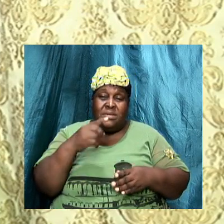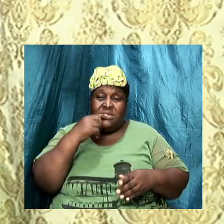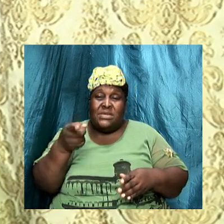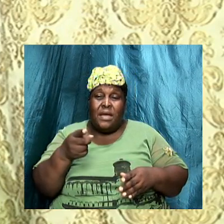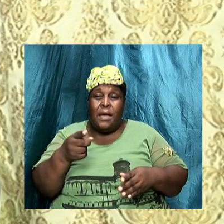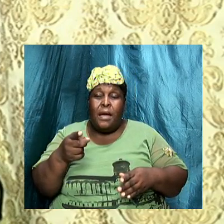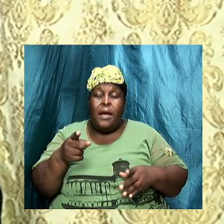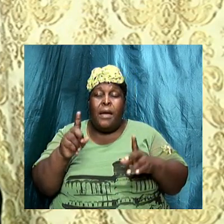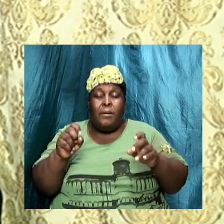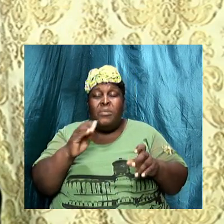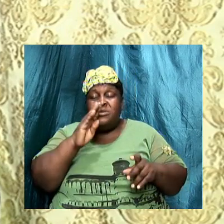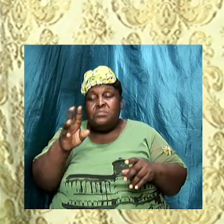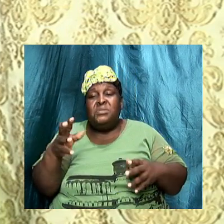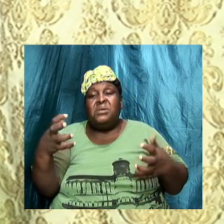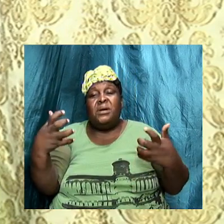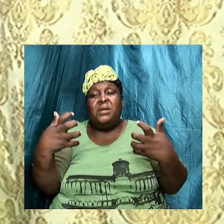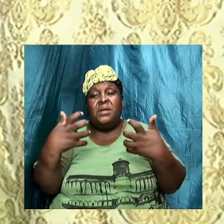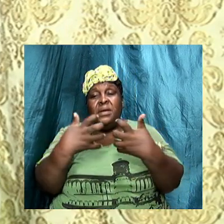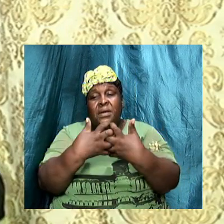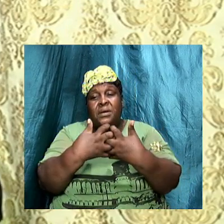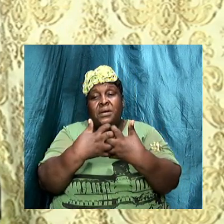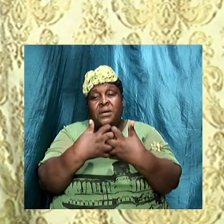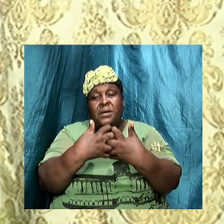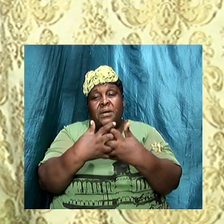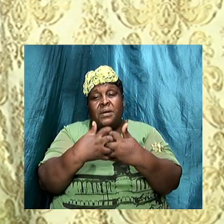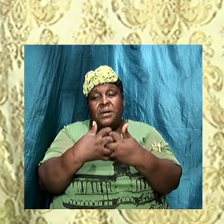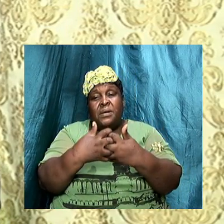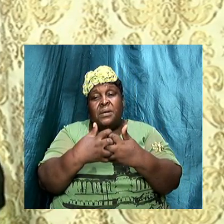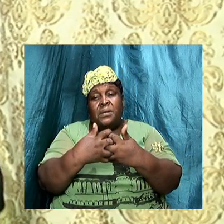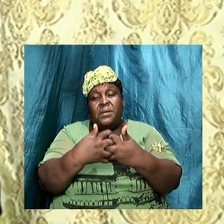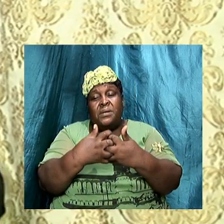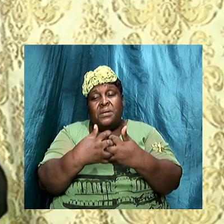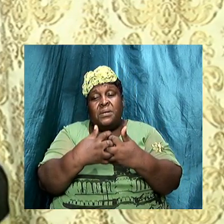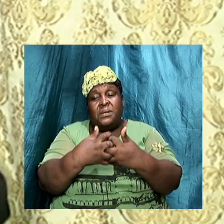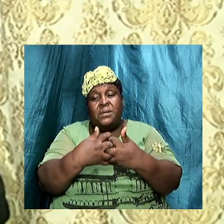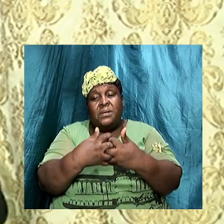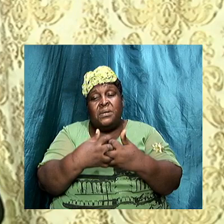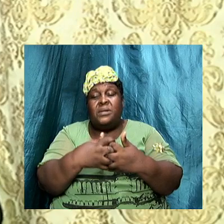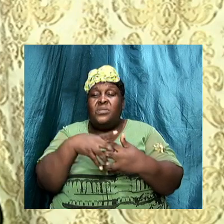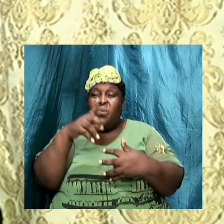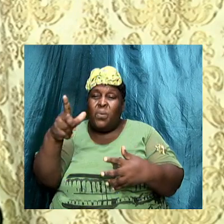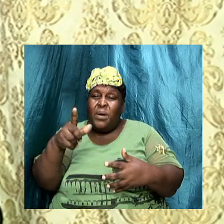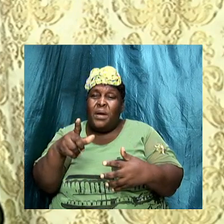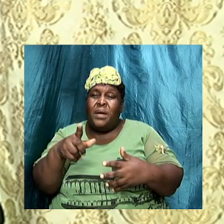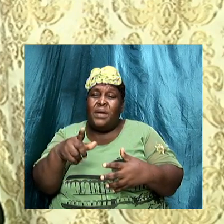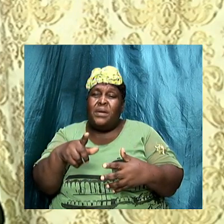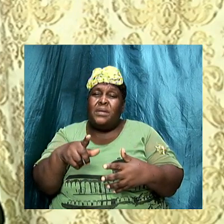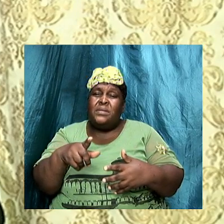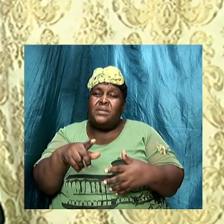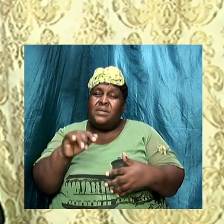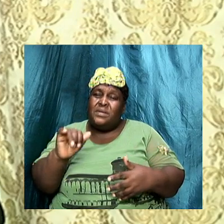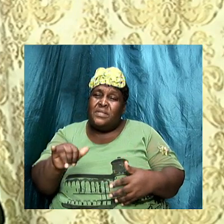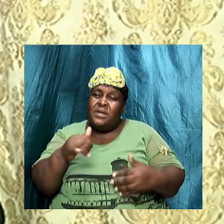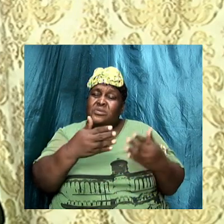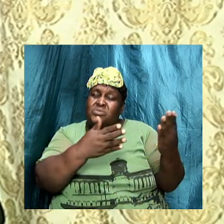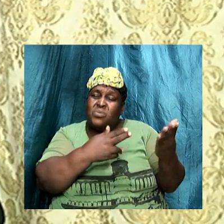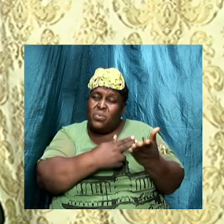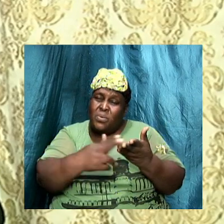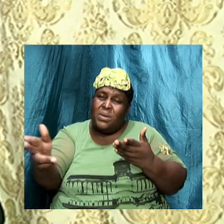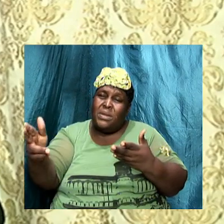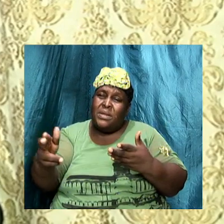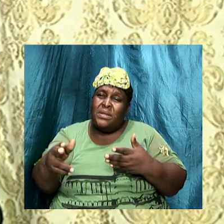must be connected to the source. And God is the source of holiness. Revelation 15,